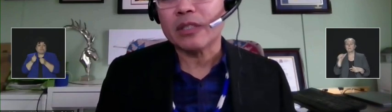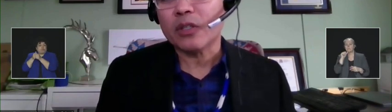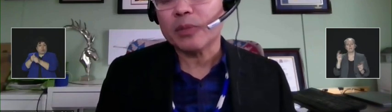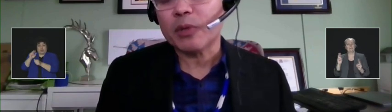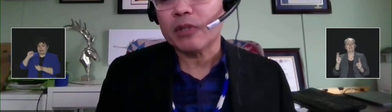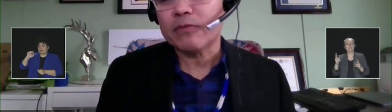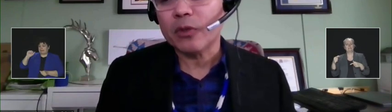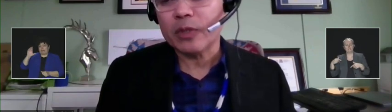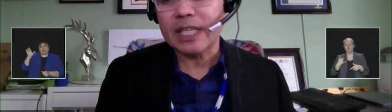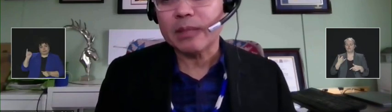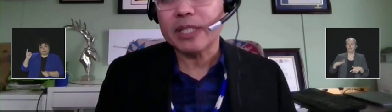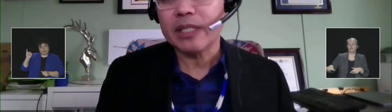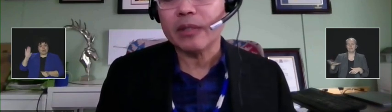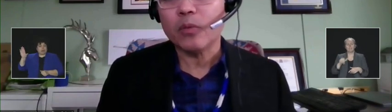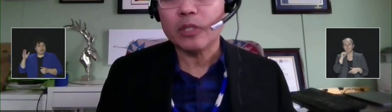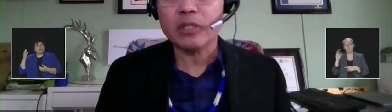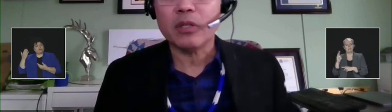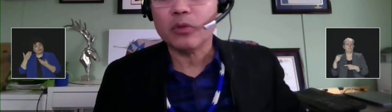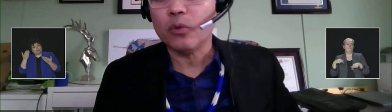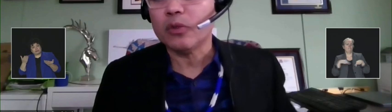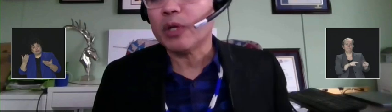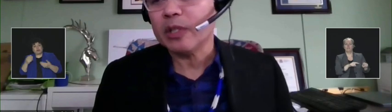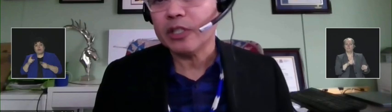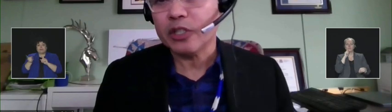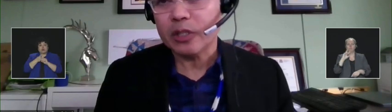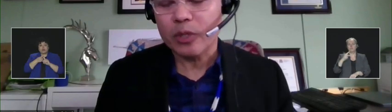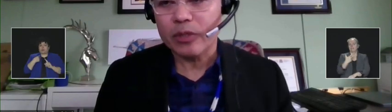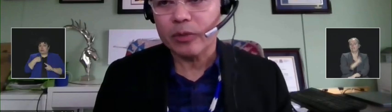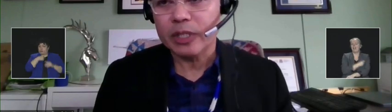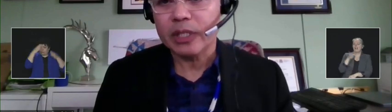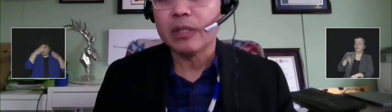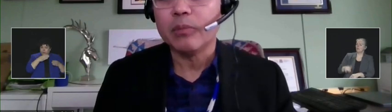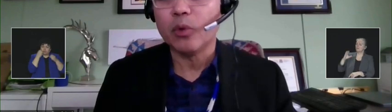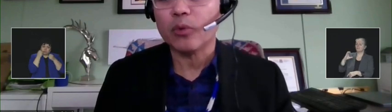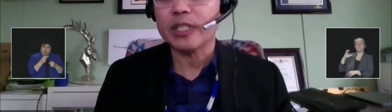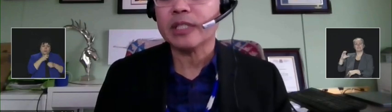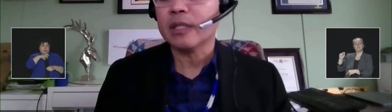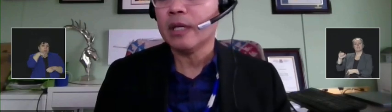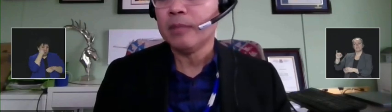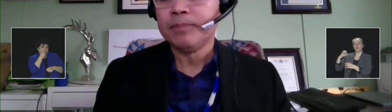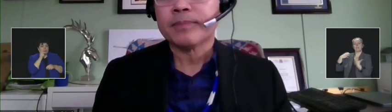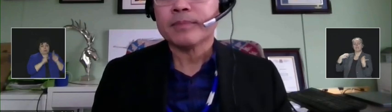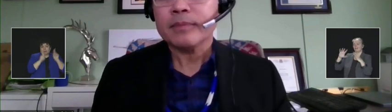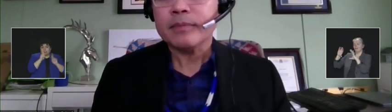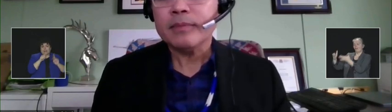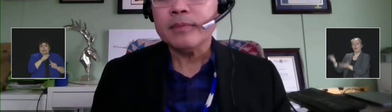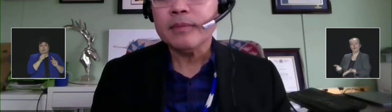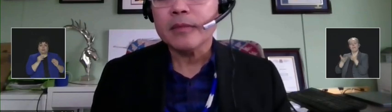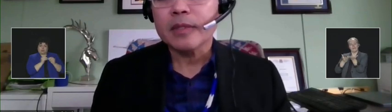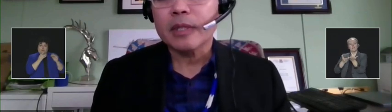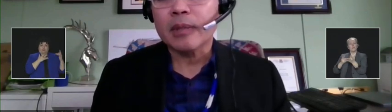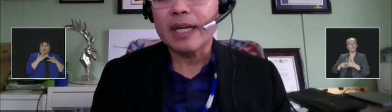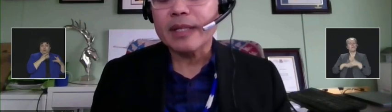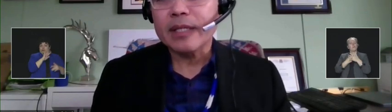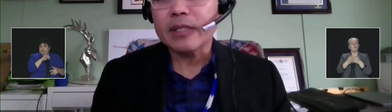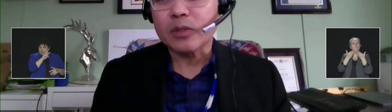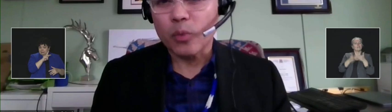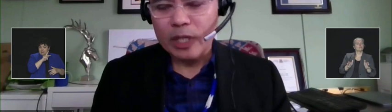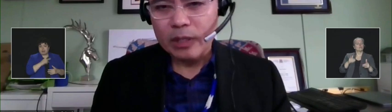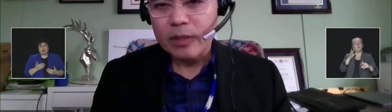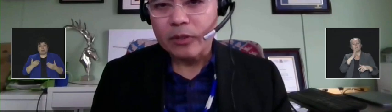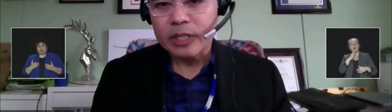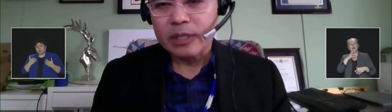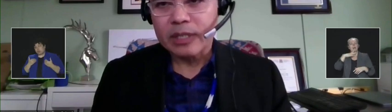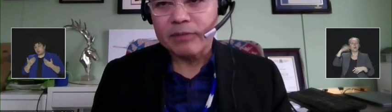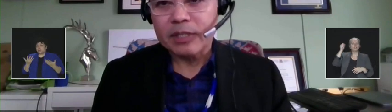because a large part of our focus at the beginning was on older populations where there is more risk. I think